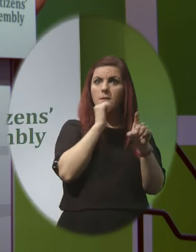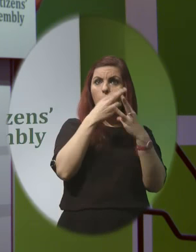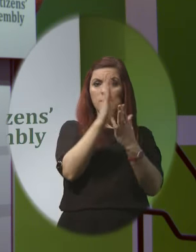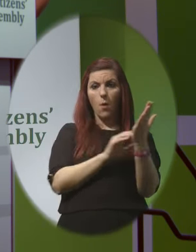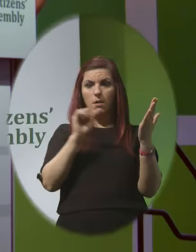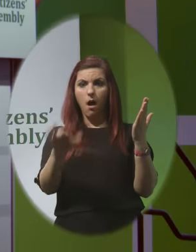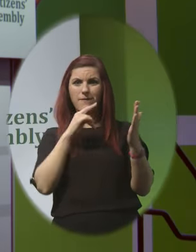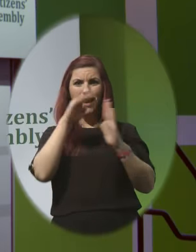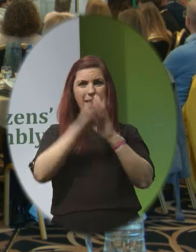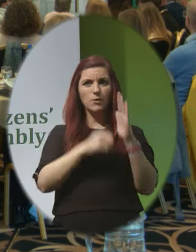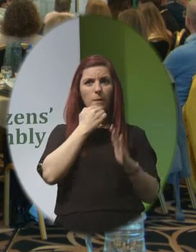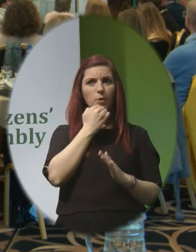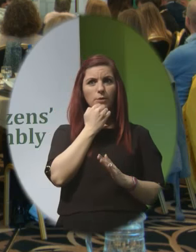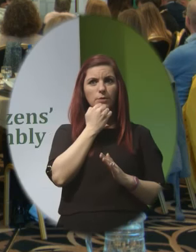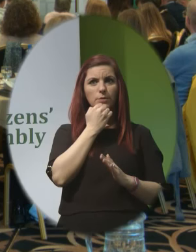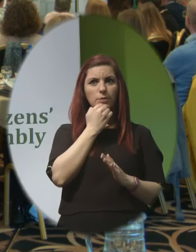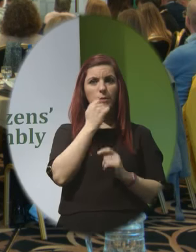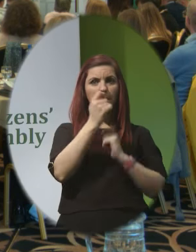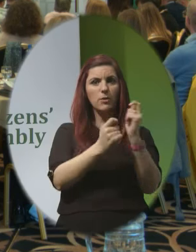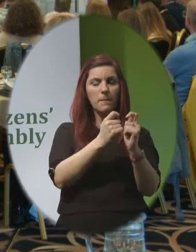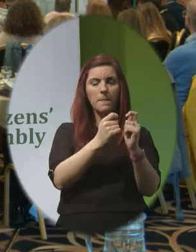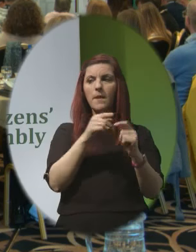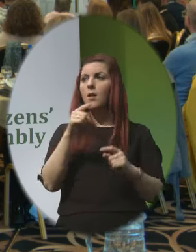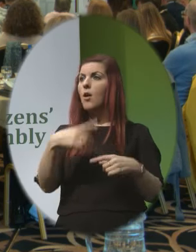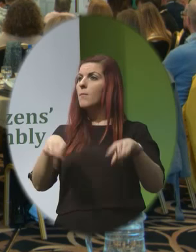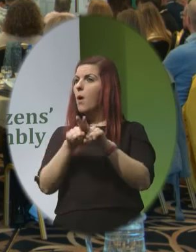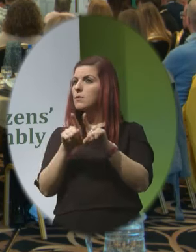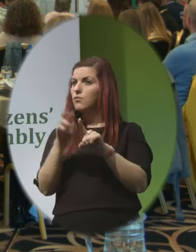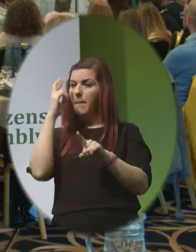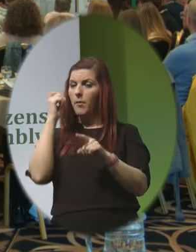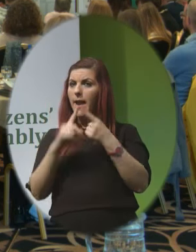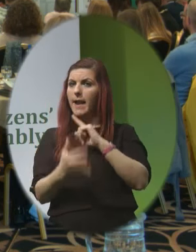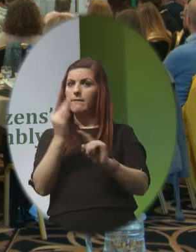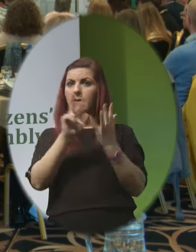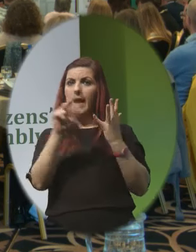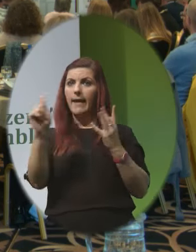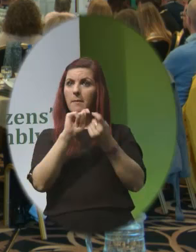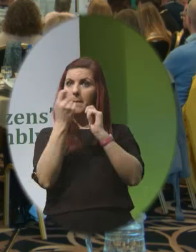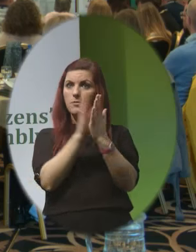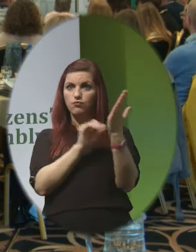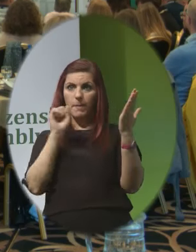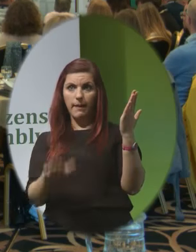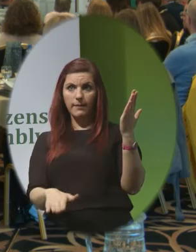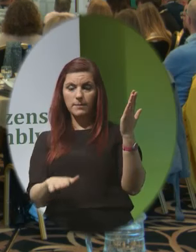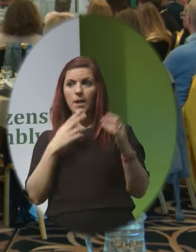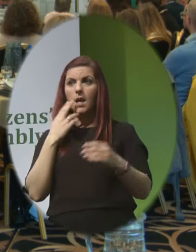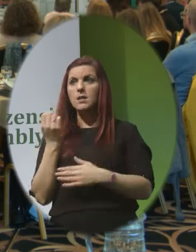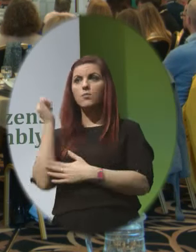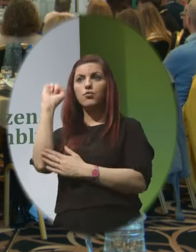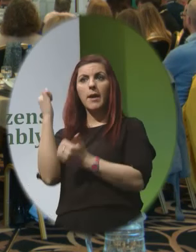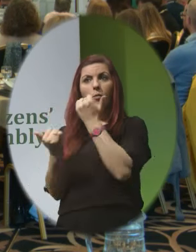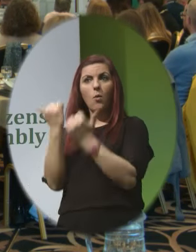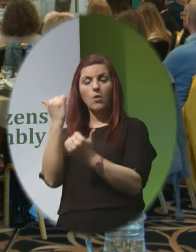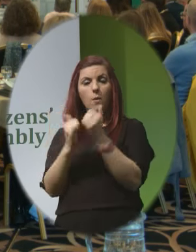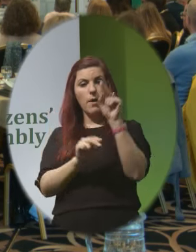It should also be recognised that in the event of the Eighth Amendment being repealed The Supreme Court in assessing the